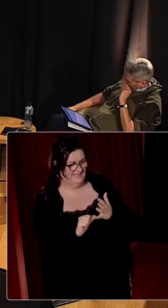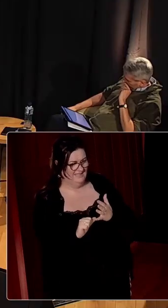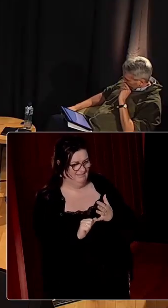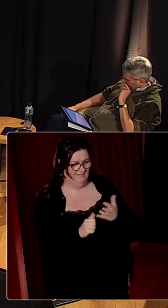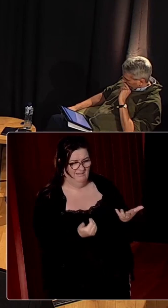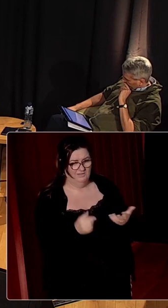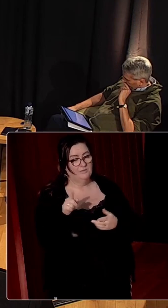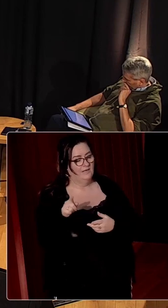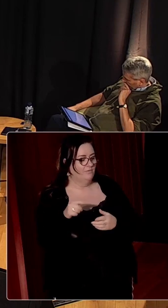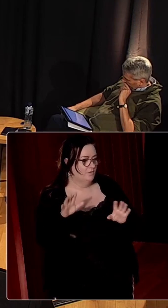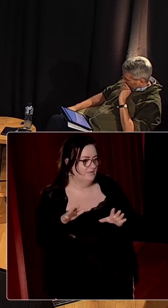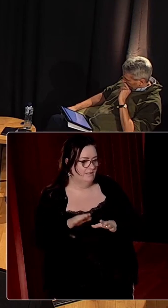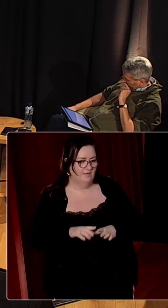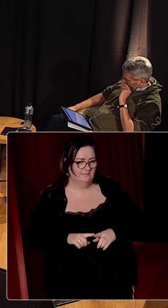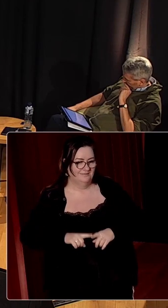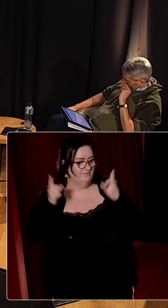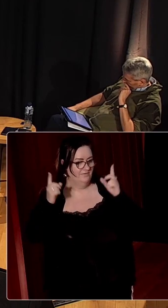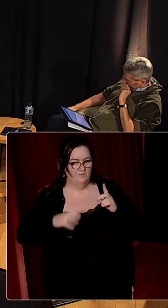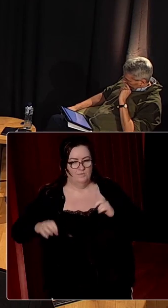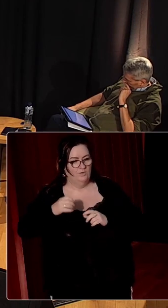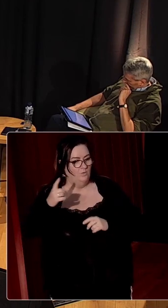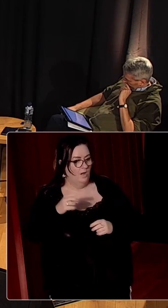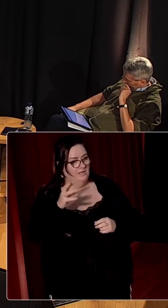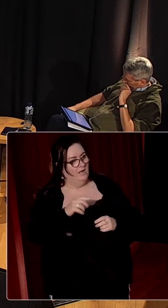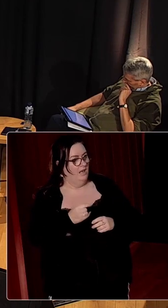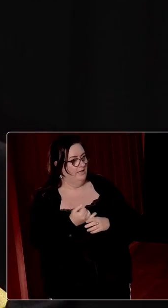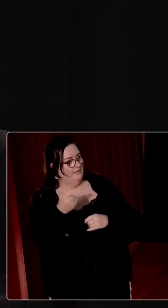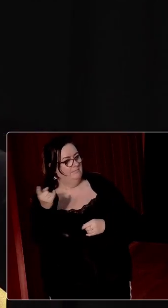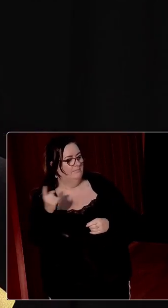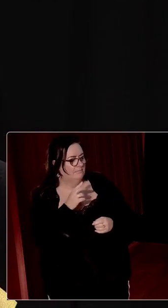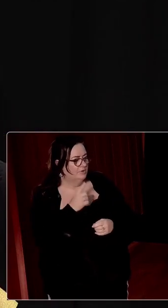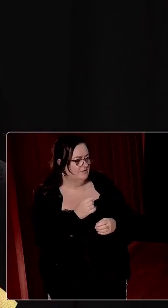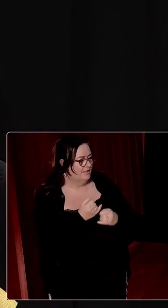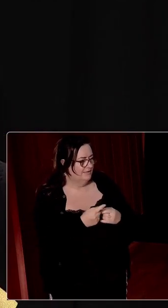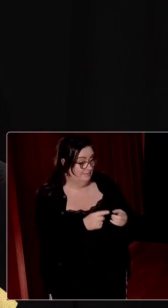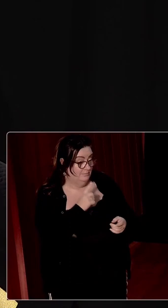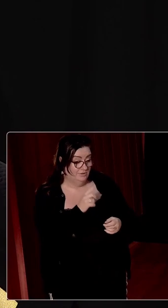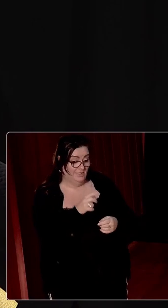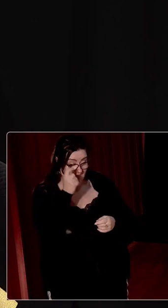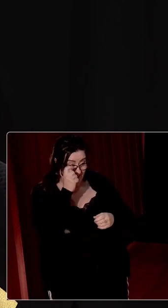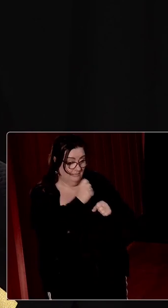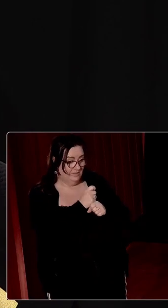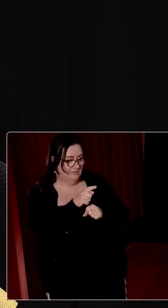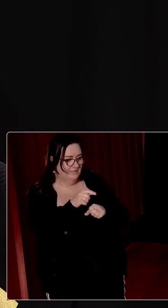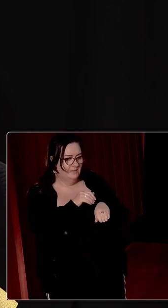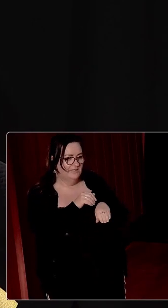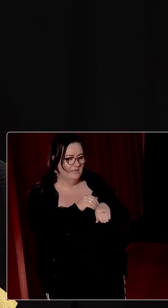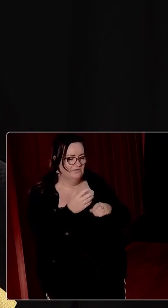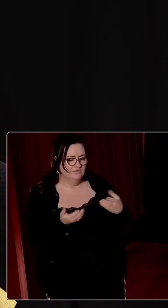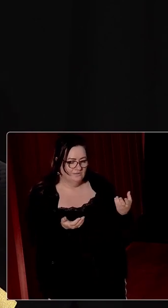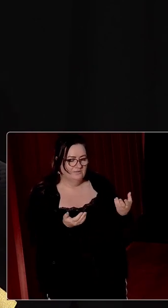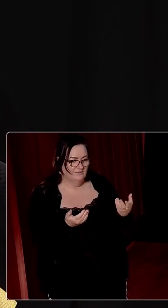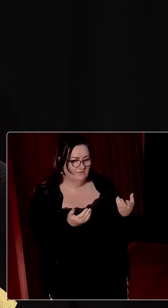are the exception. And it's not about us saying, well, why couldn't we be more like the Nordic countries? But you do have to consider the implications.